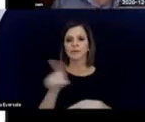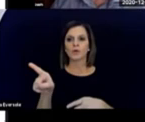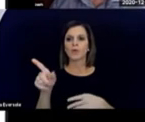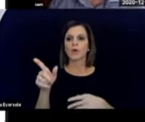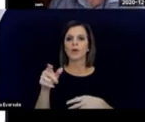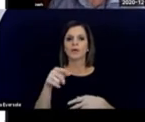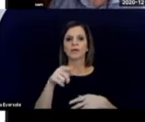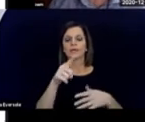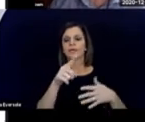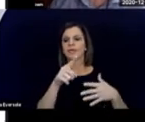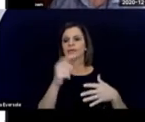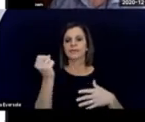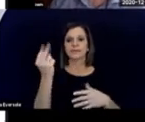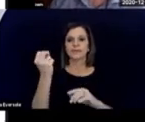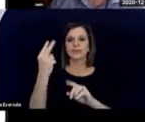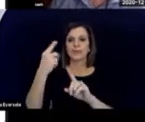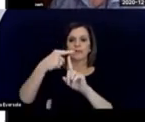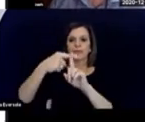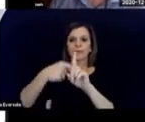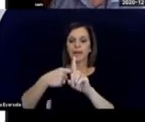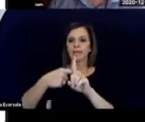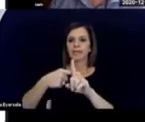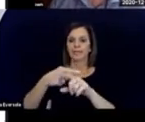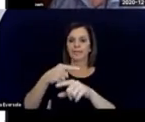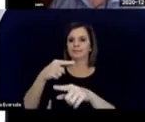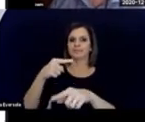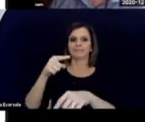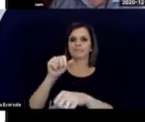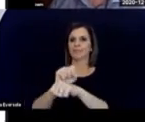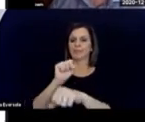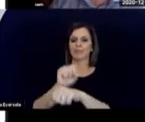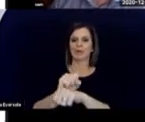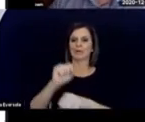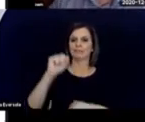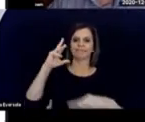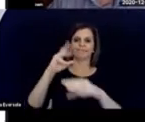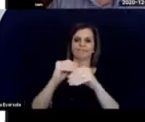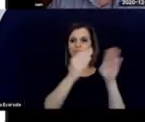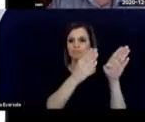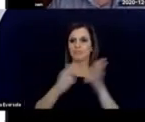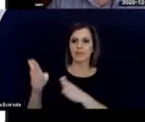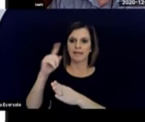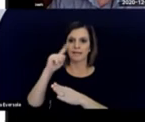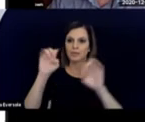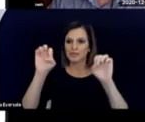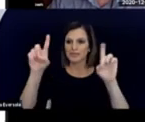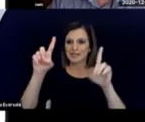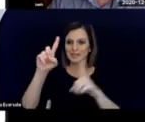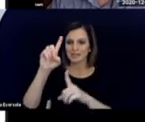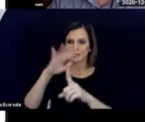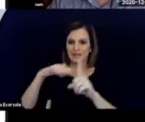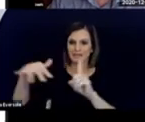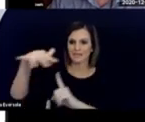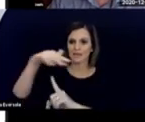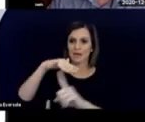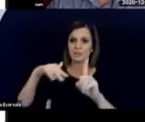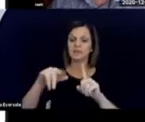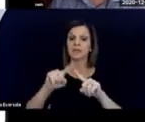a 12-month work plan in an educational environment, but important.